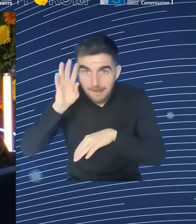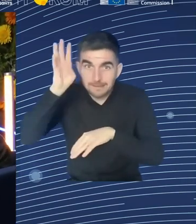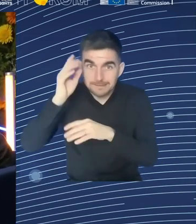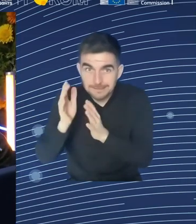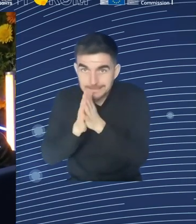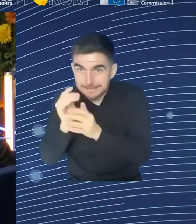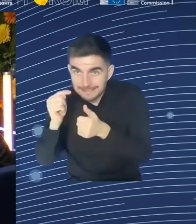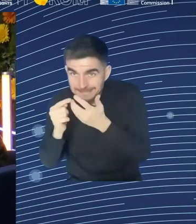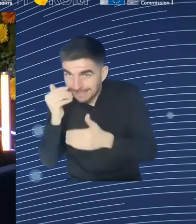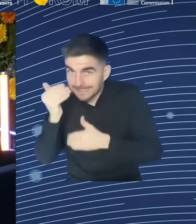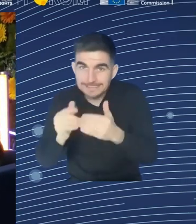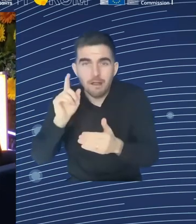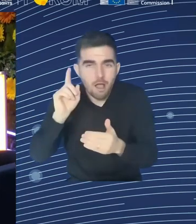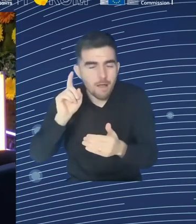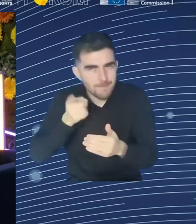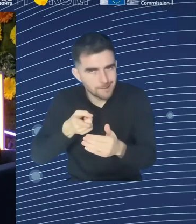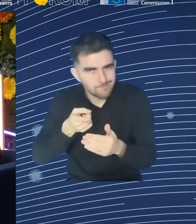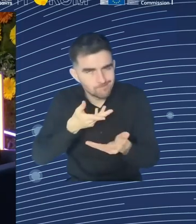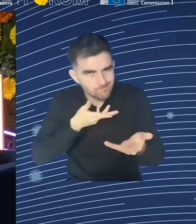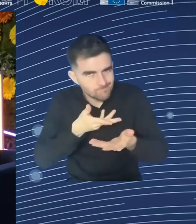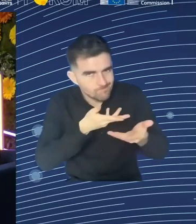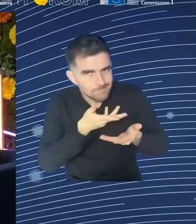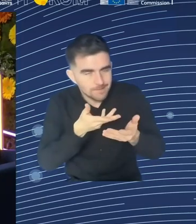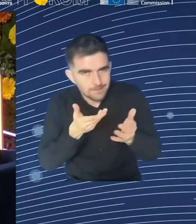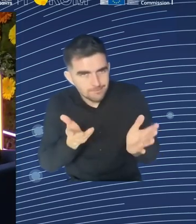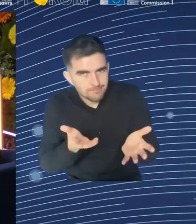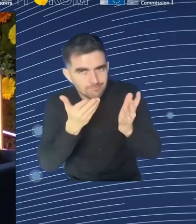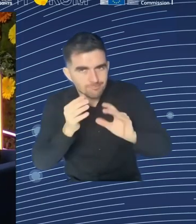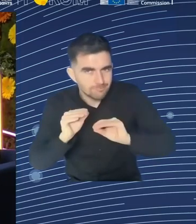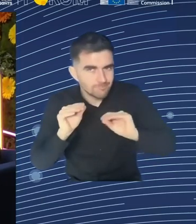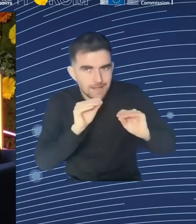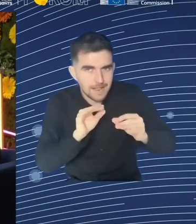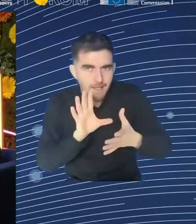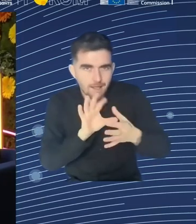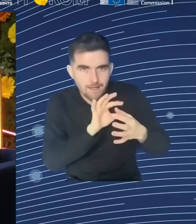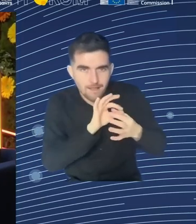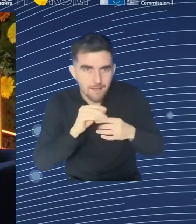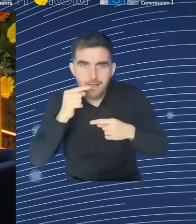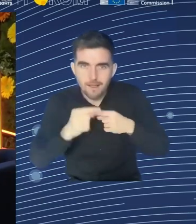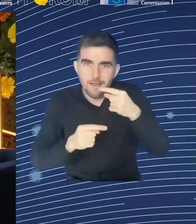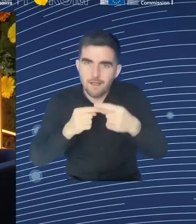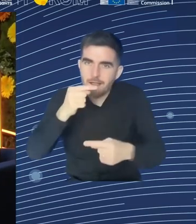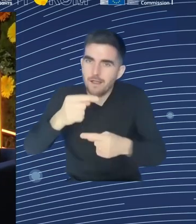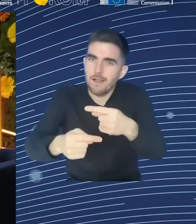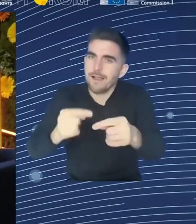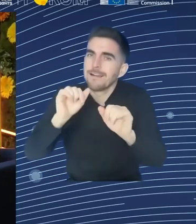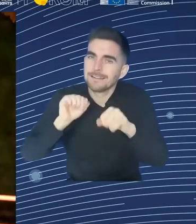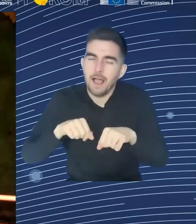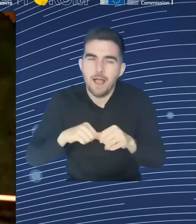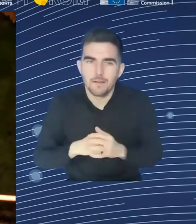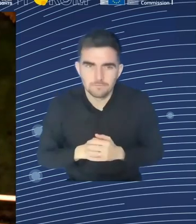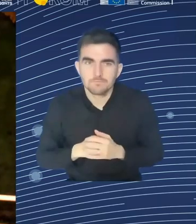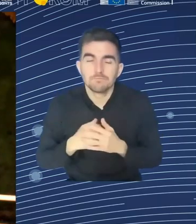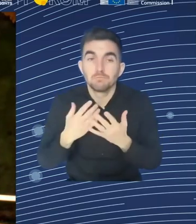essentially about the labor shortage. You mentioned up to 30 million and so on. And then on the other hand, the problem or the challenge with skilling is